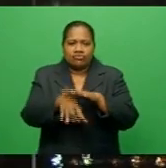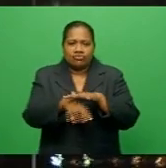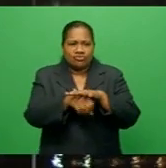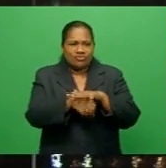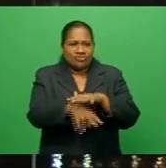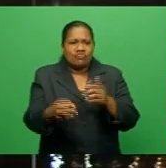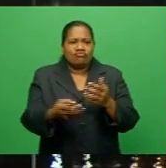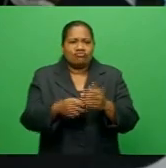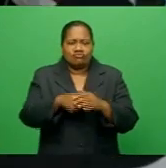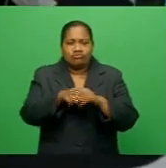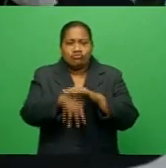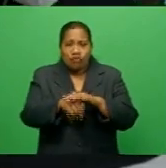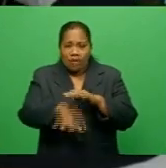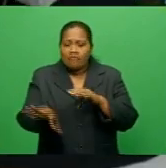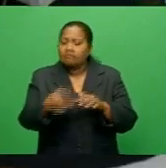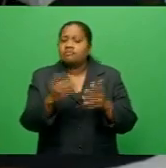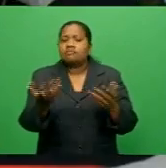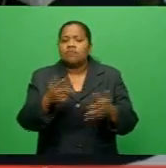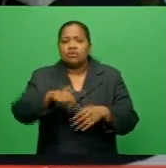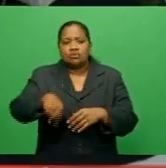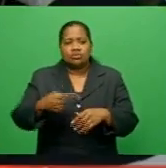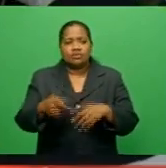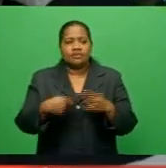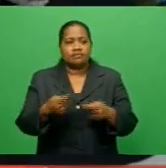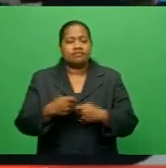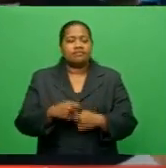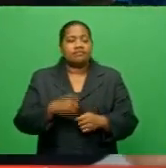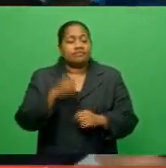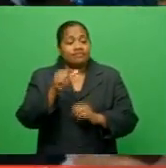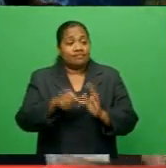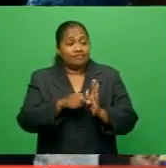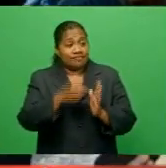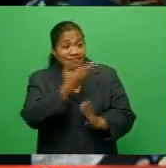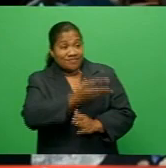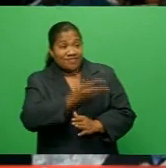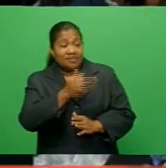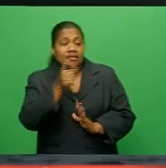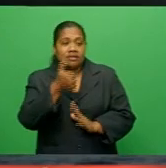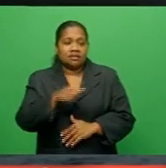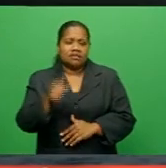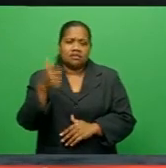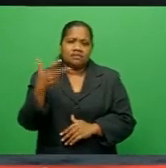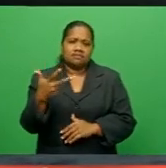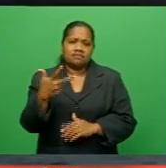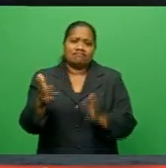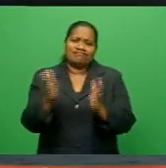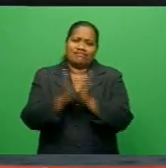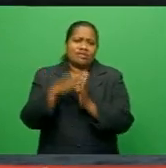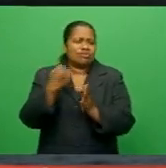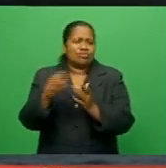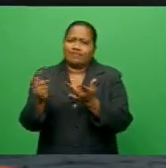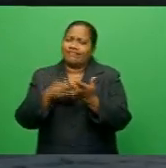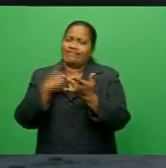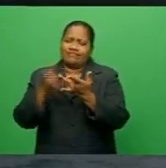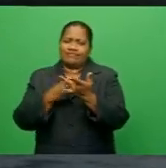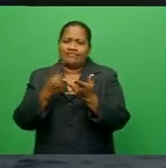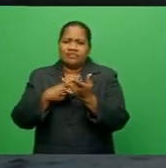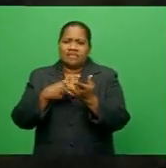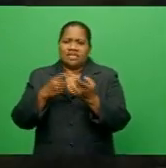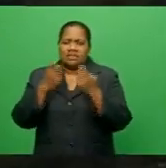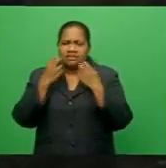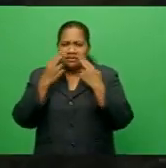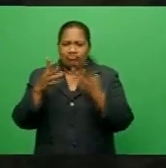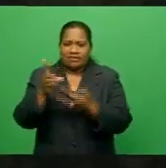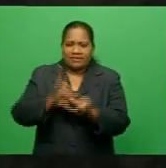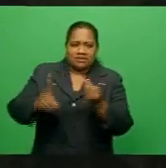Yenimboiler reports. This 68-year-old village elder is praying no other natural disaster will hit their